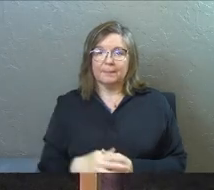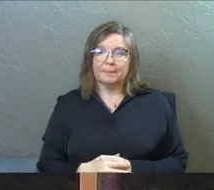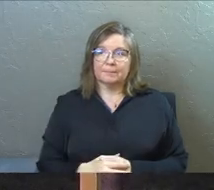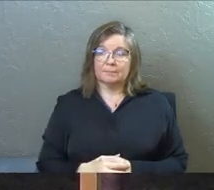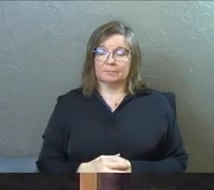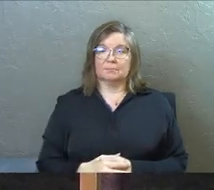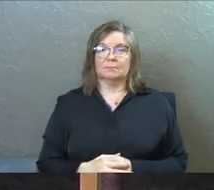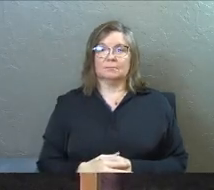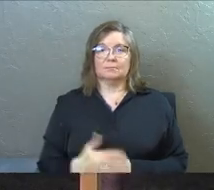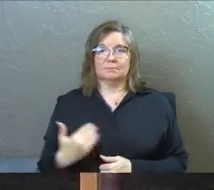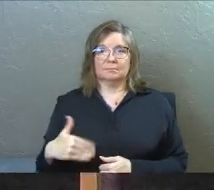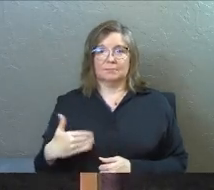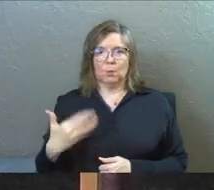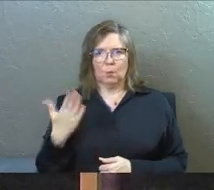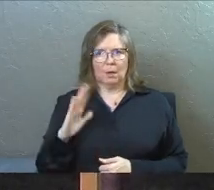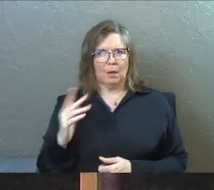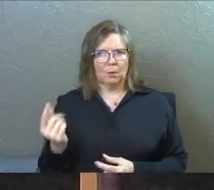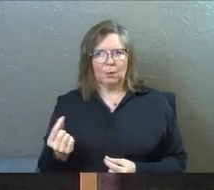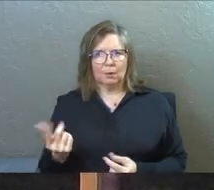What's God doing?